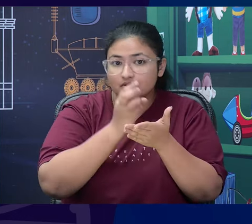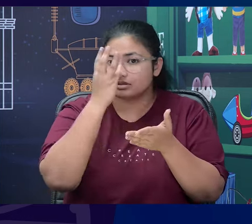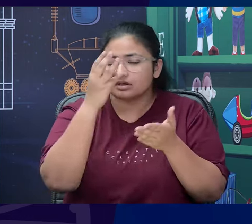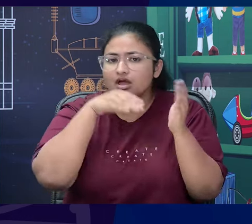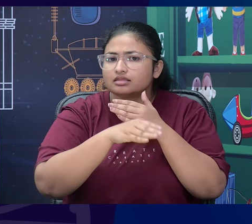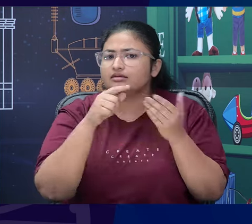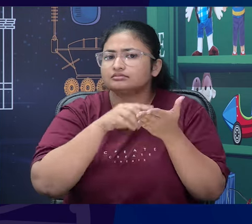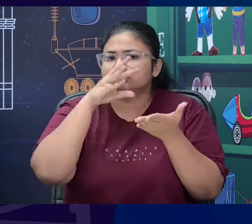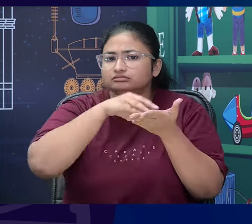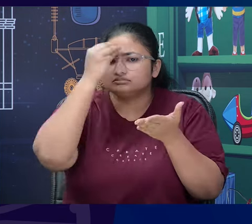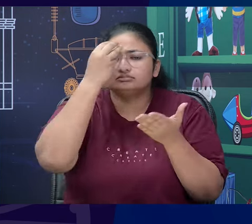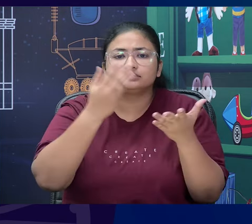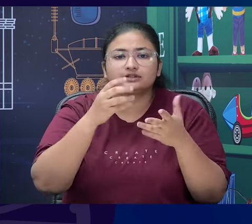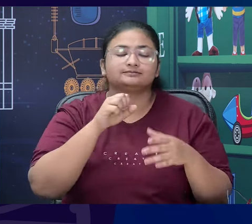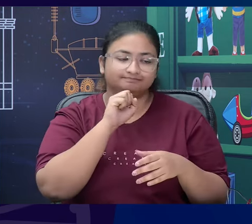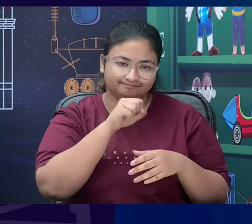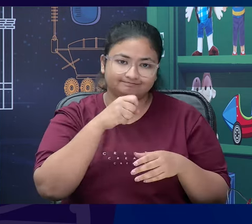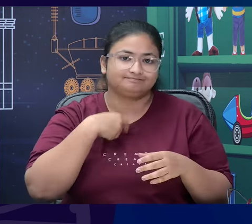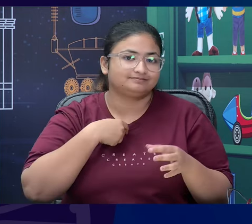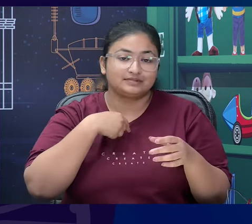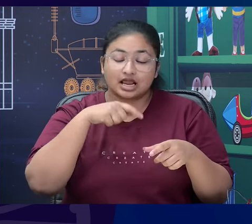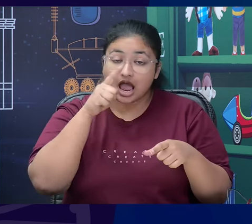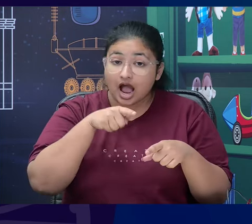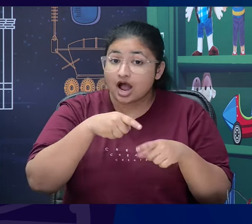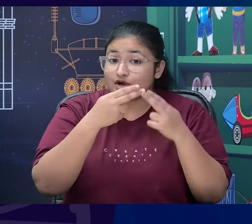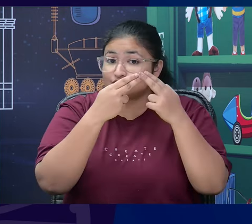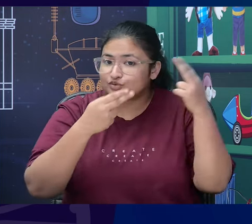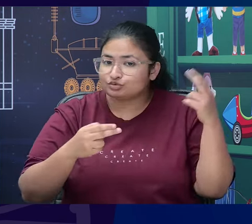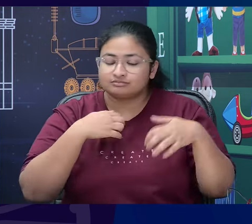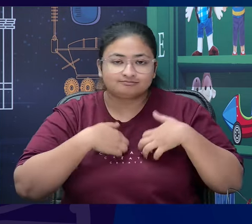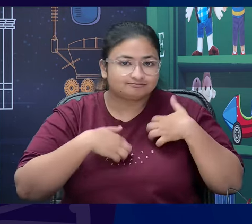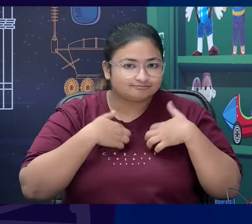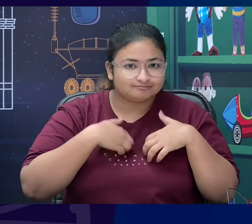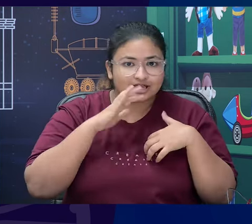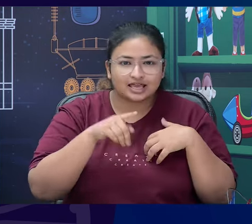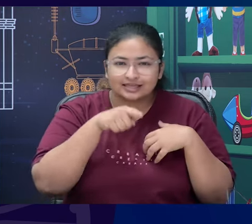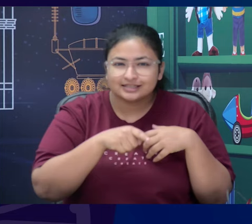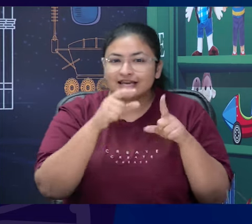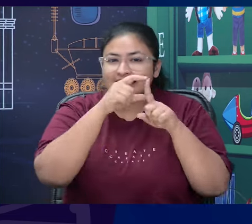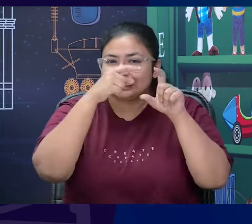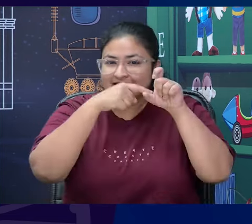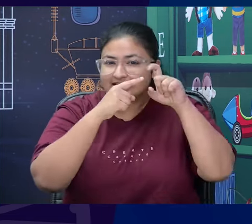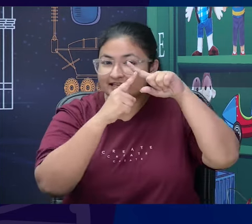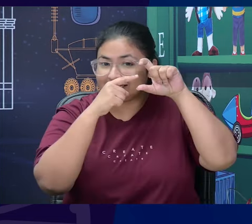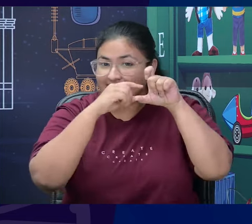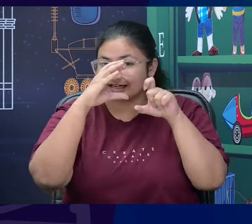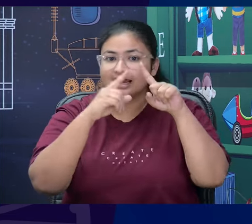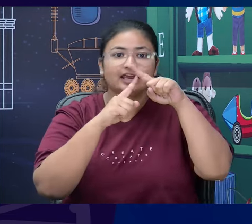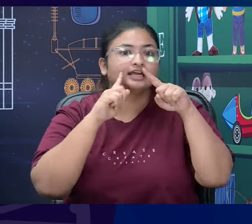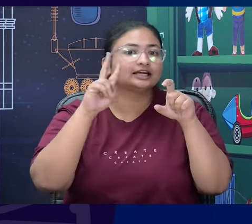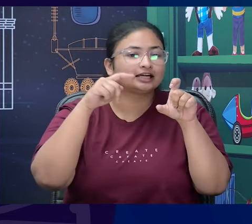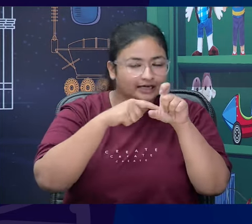Yes, Tanvi, today we have a very interesting lesson, it is a detective story, The